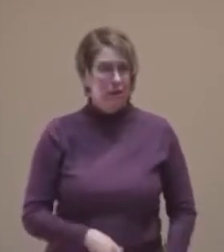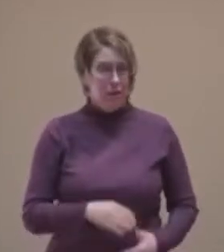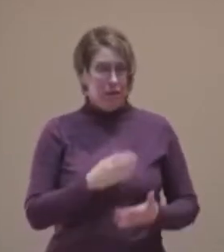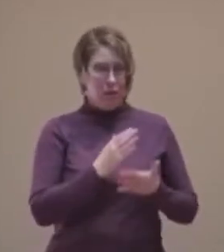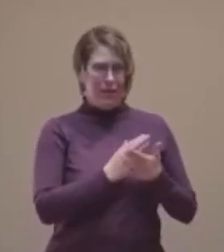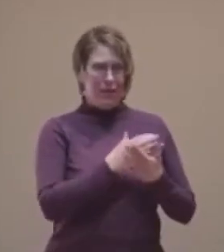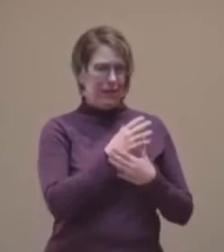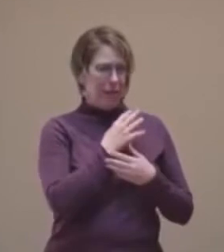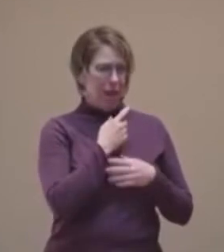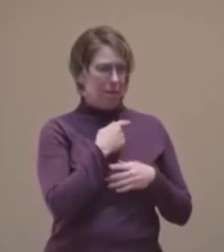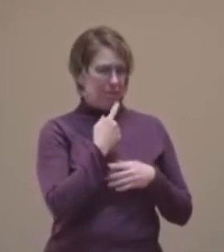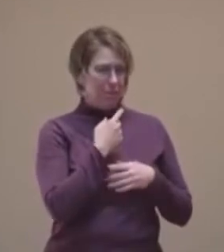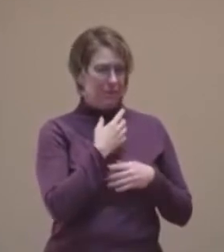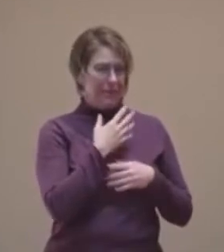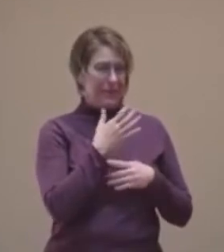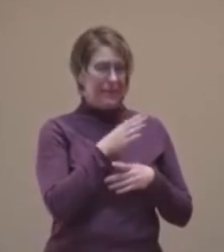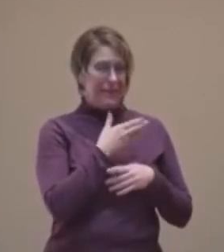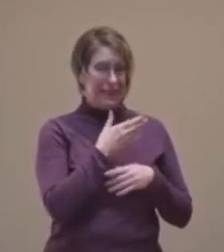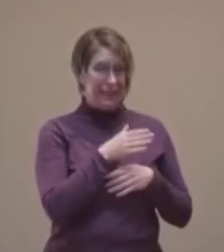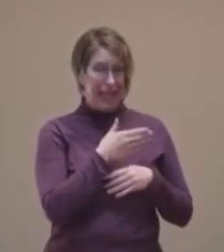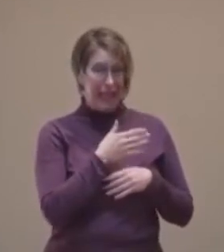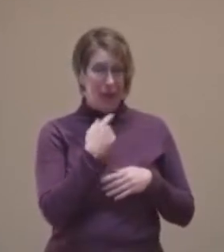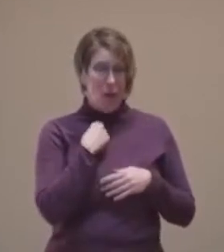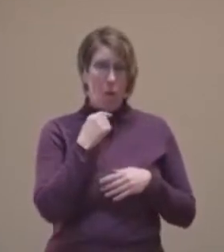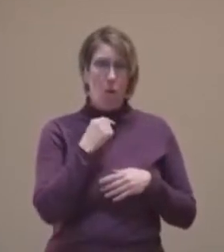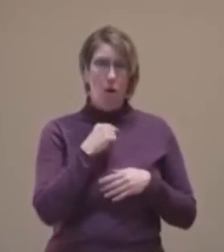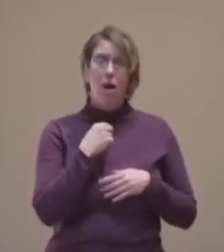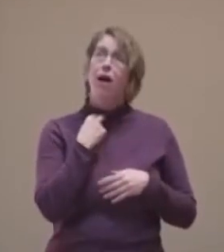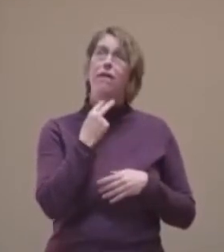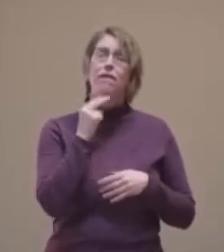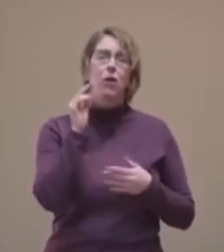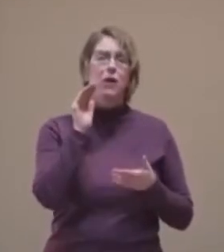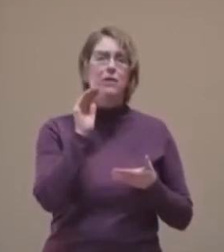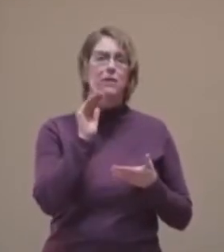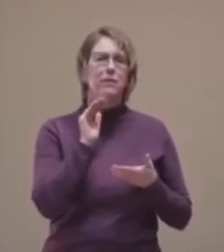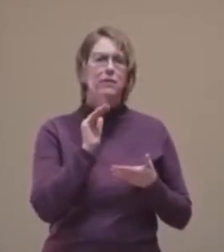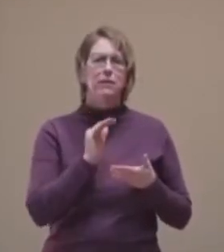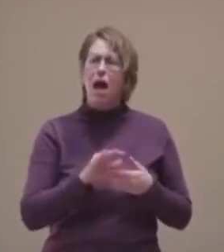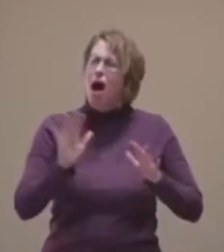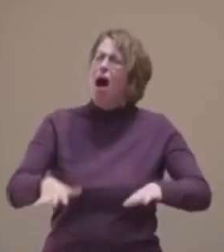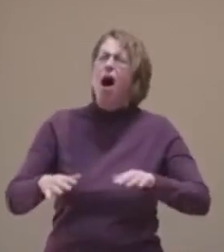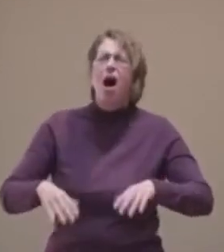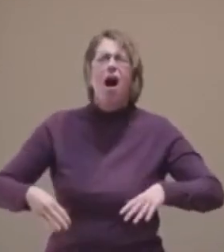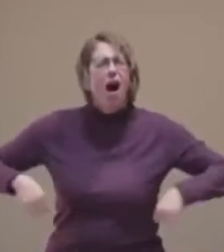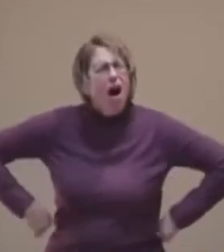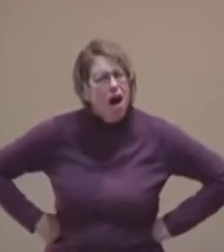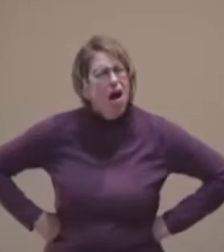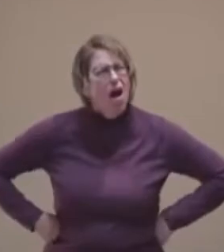Alan and I, even for a moment, or even dropped our volume a little bit, Simon would shout, Keep singing!